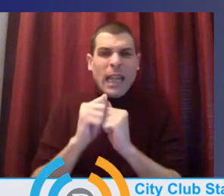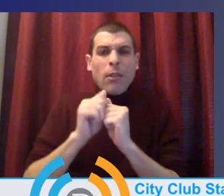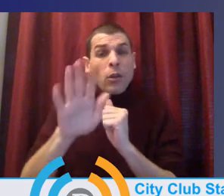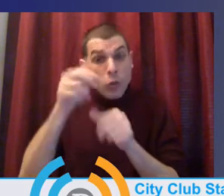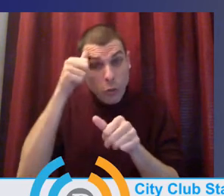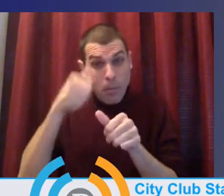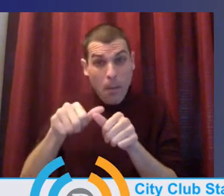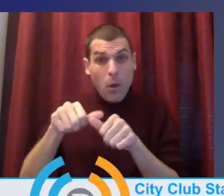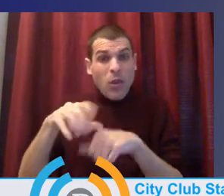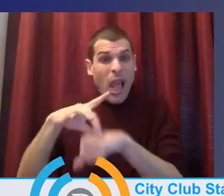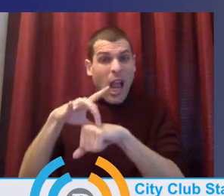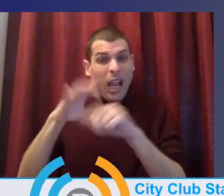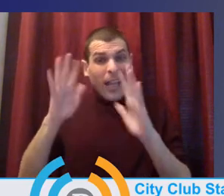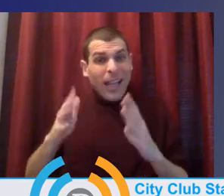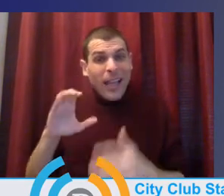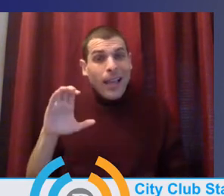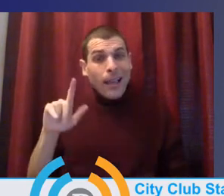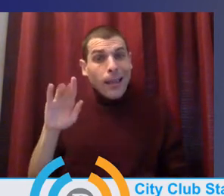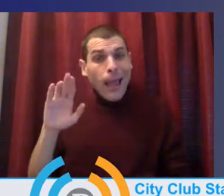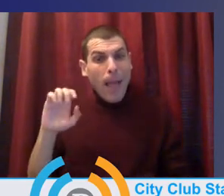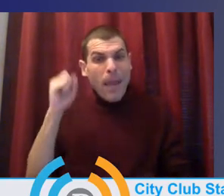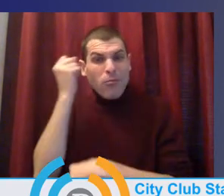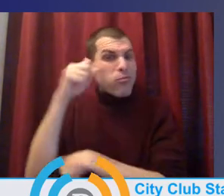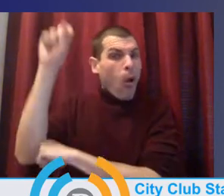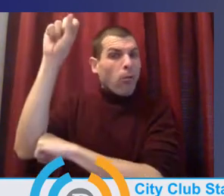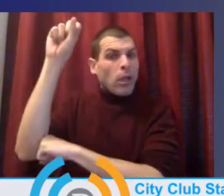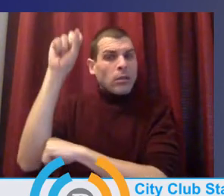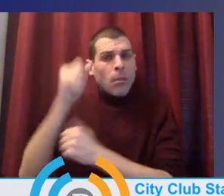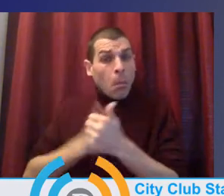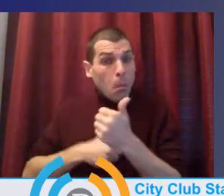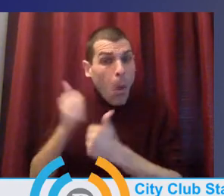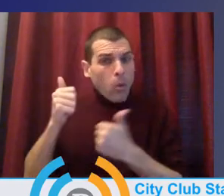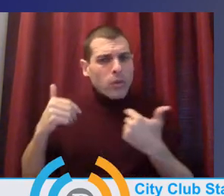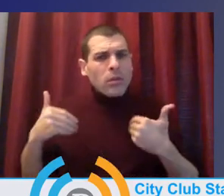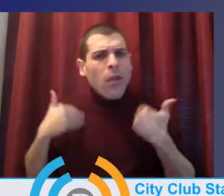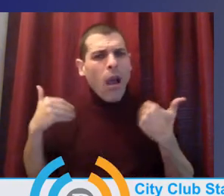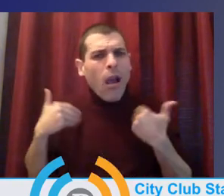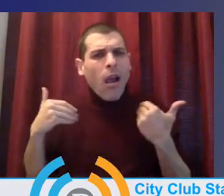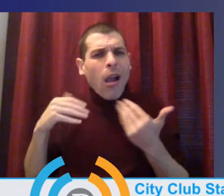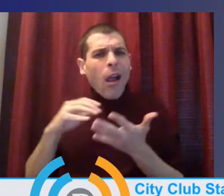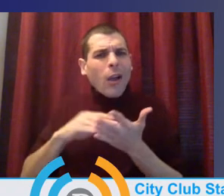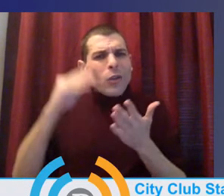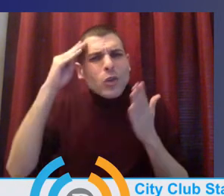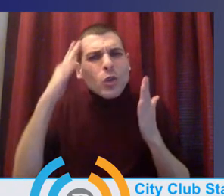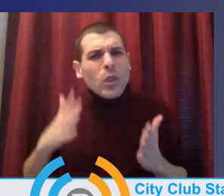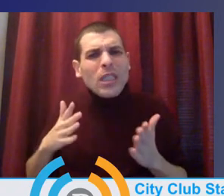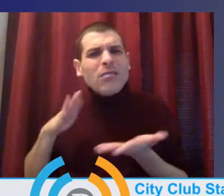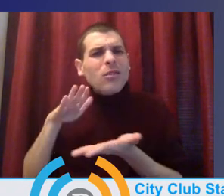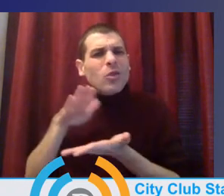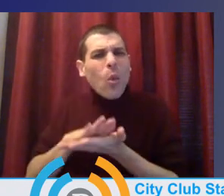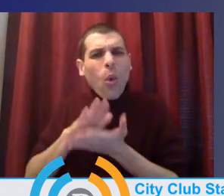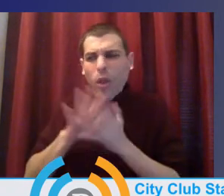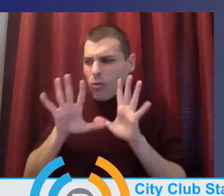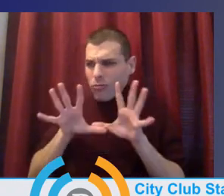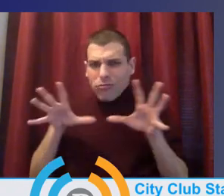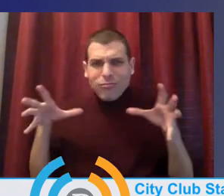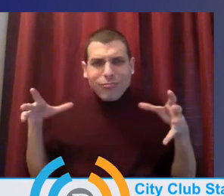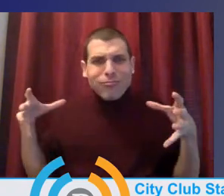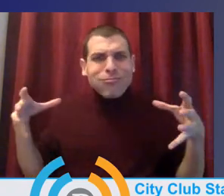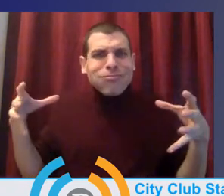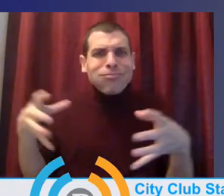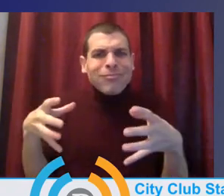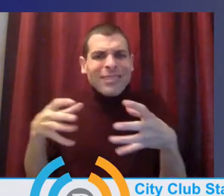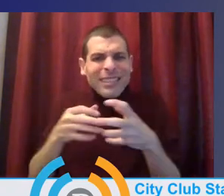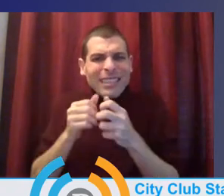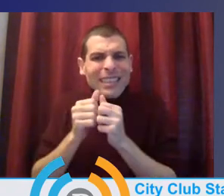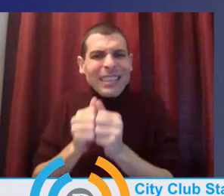now co-developed with business and teacher leaders and students, uh, call it disruptive. I think it's not an essential course